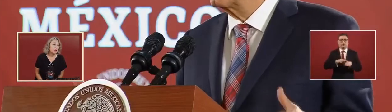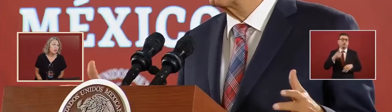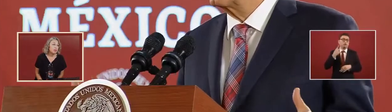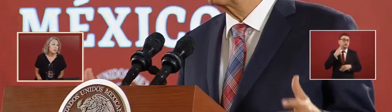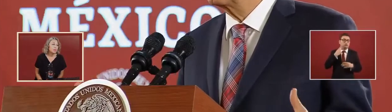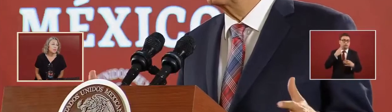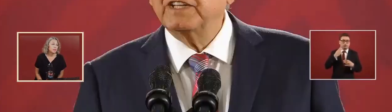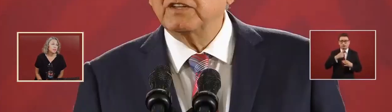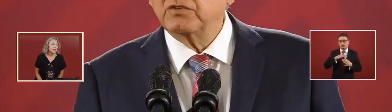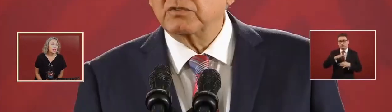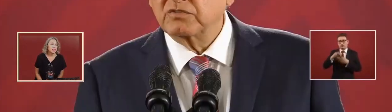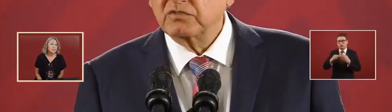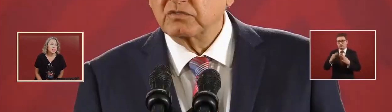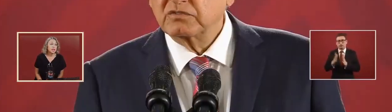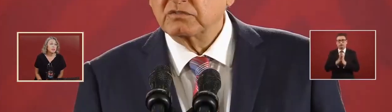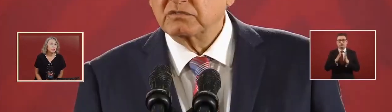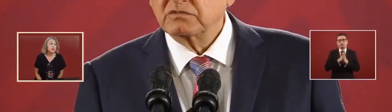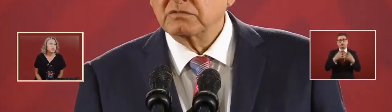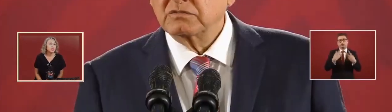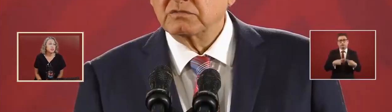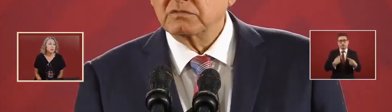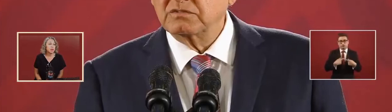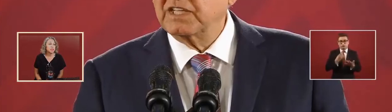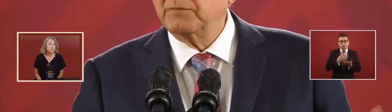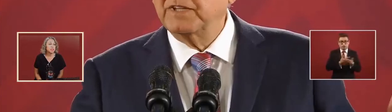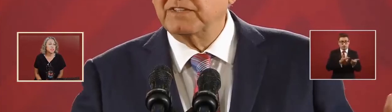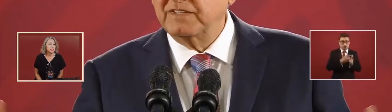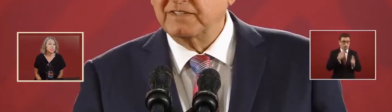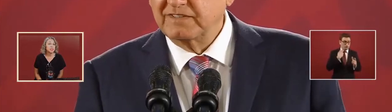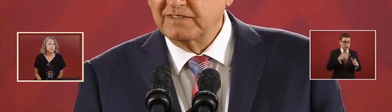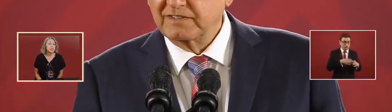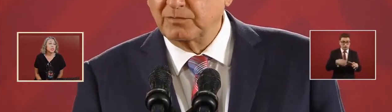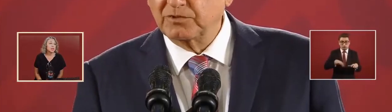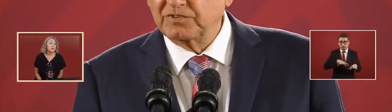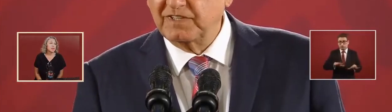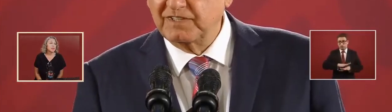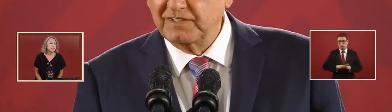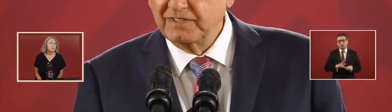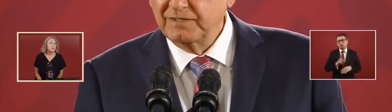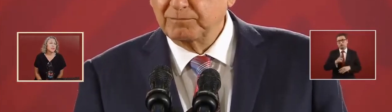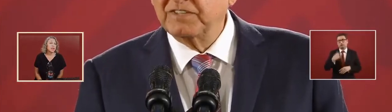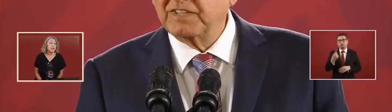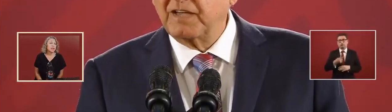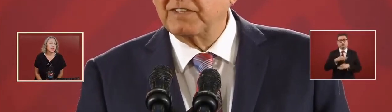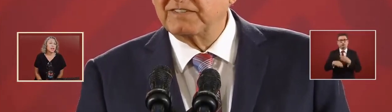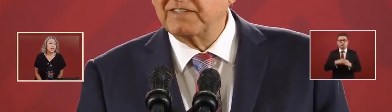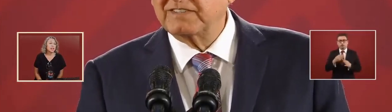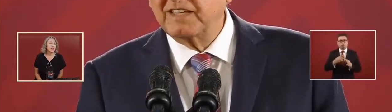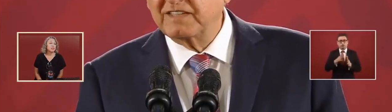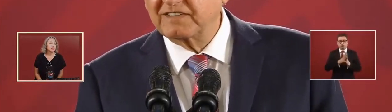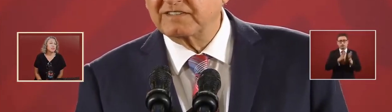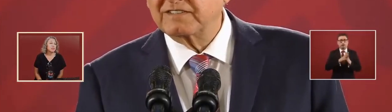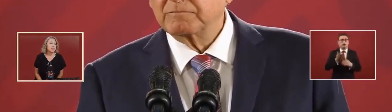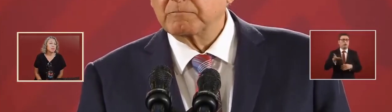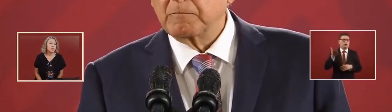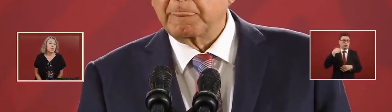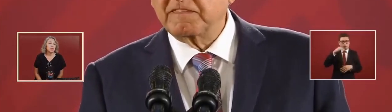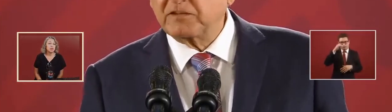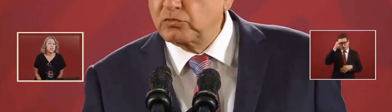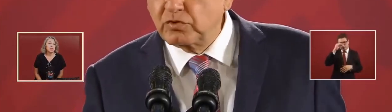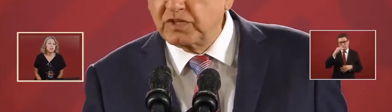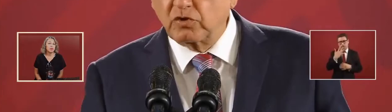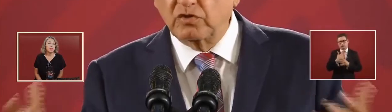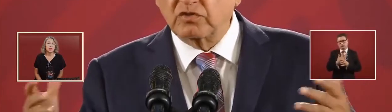a matter just for politicians, like they used to think or say before. It's a matter for